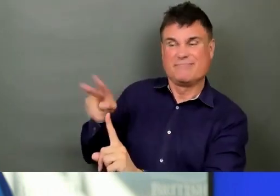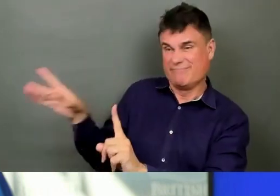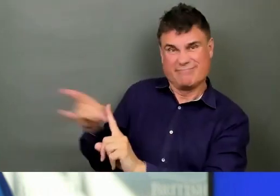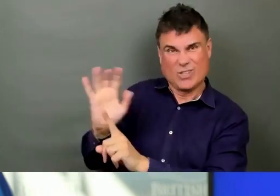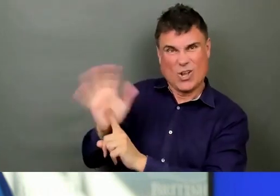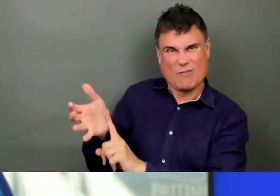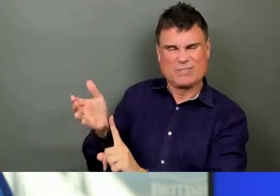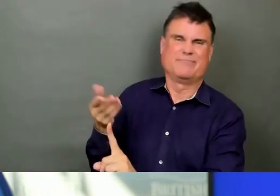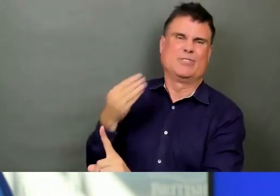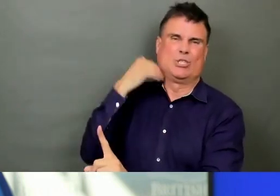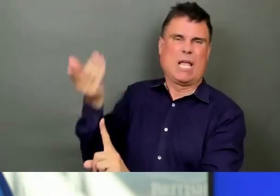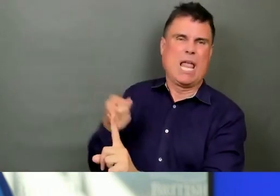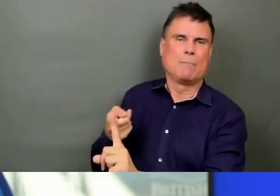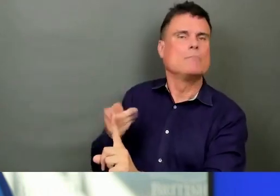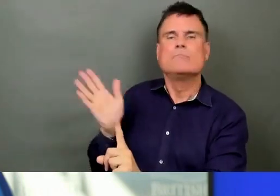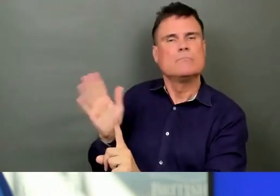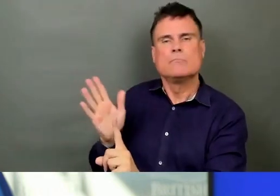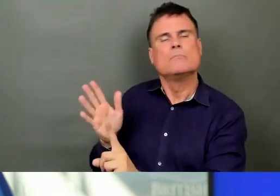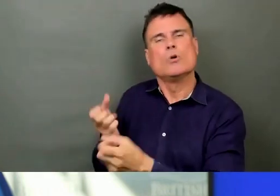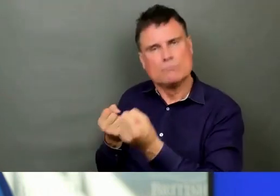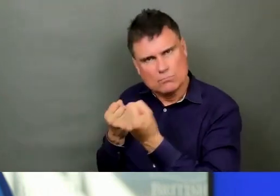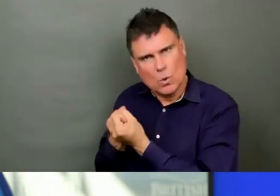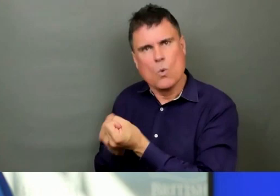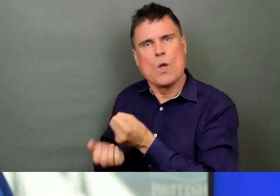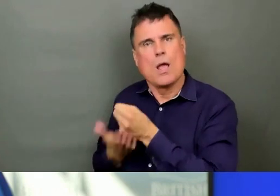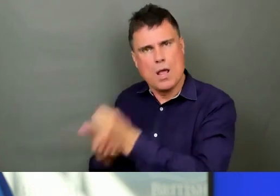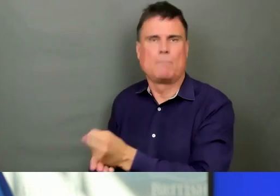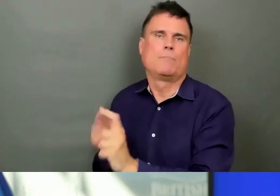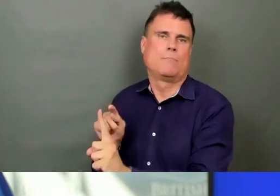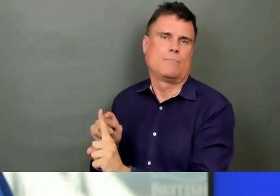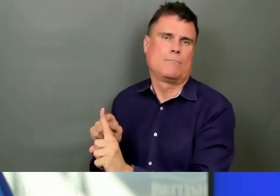Our next question is from Camille Baines. CP, please go ahead.